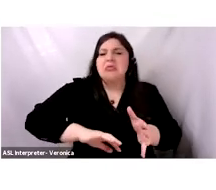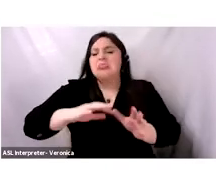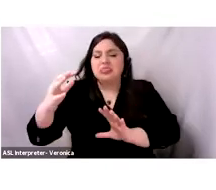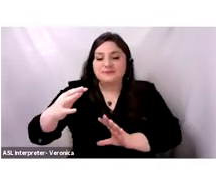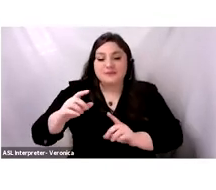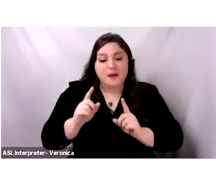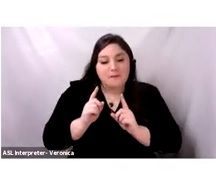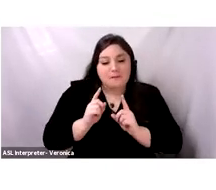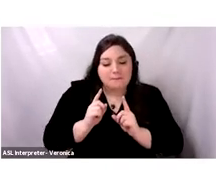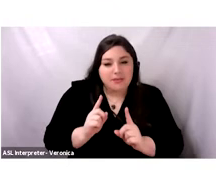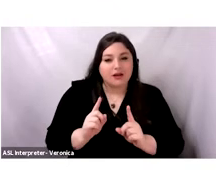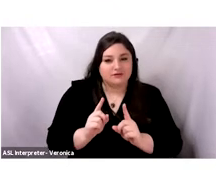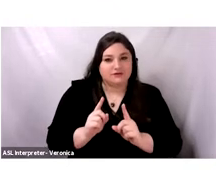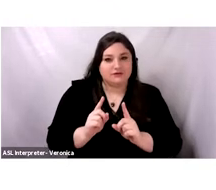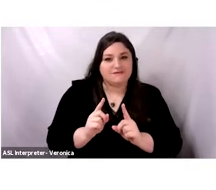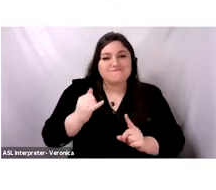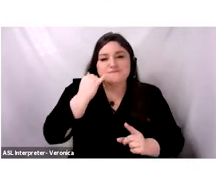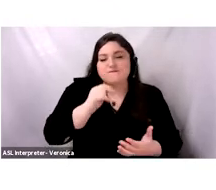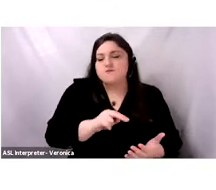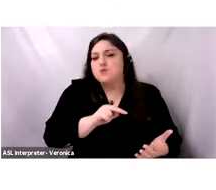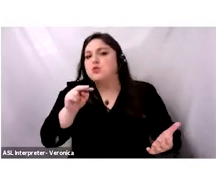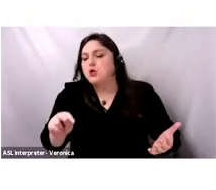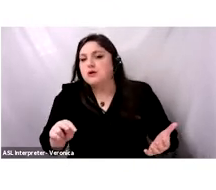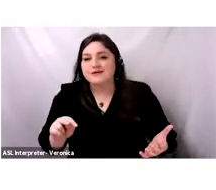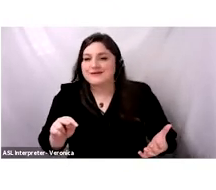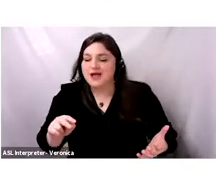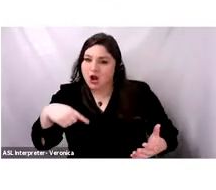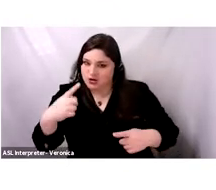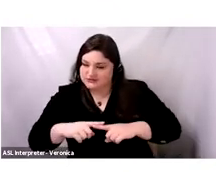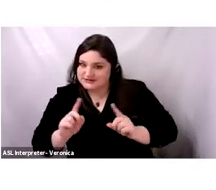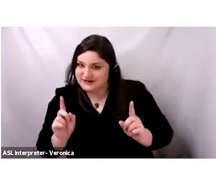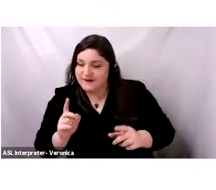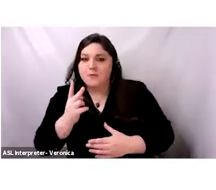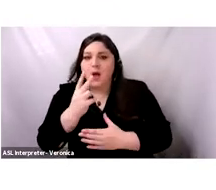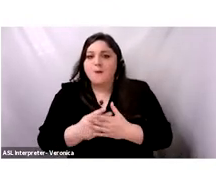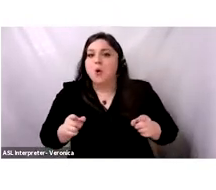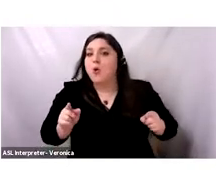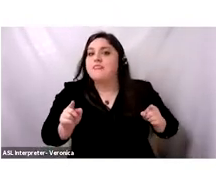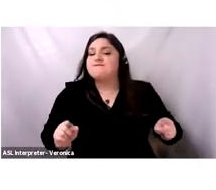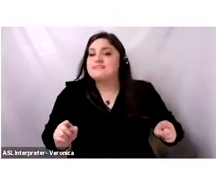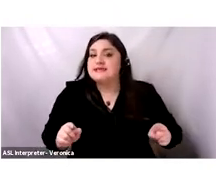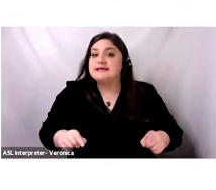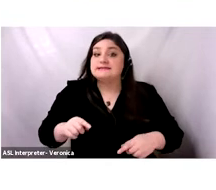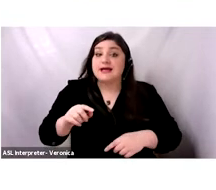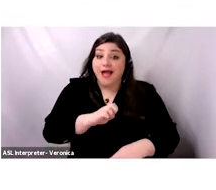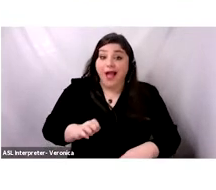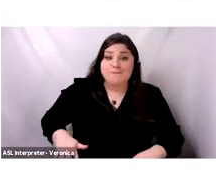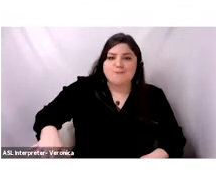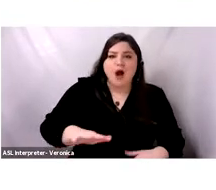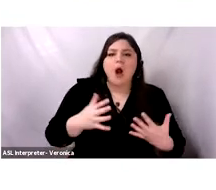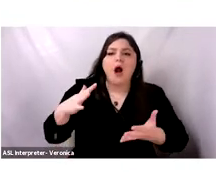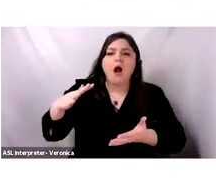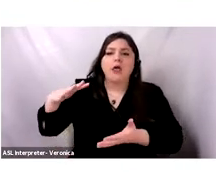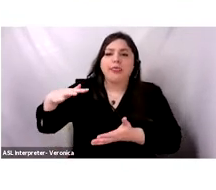image. These empires first fought for like 20 years, so they were already weakened. And this